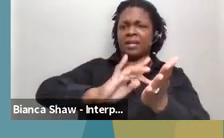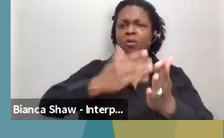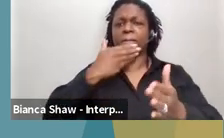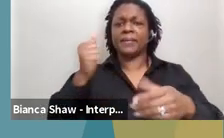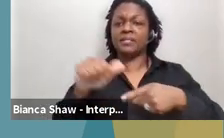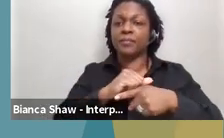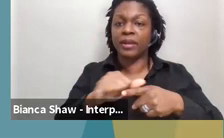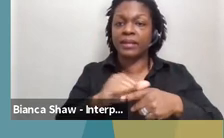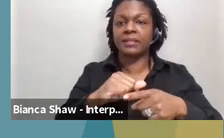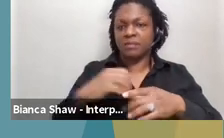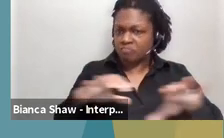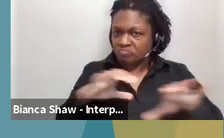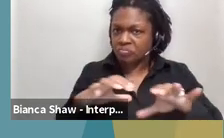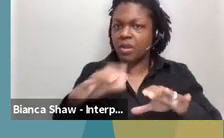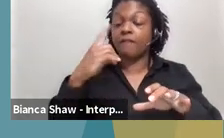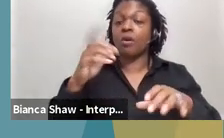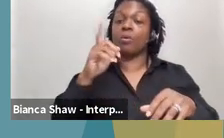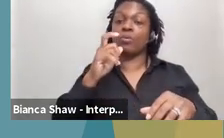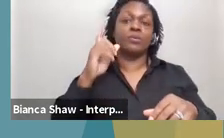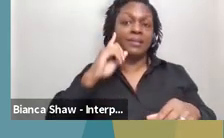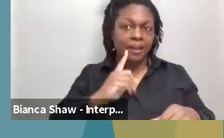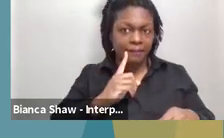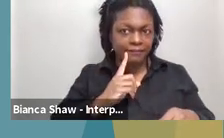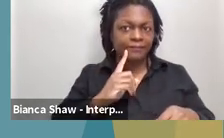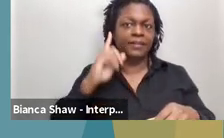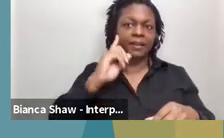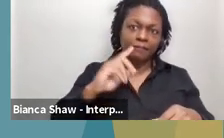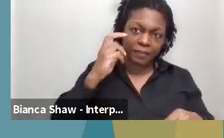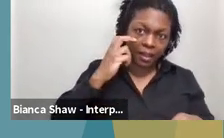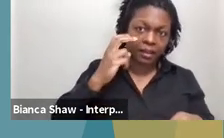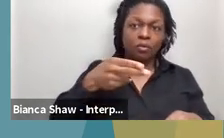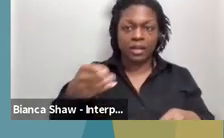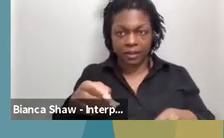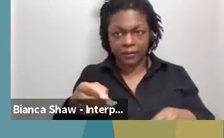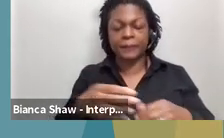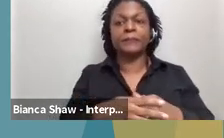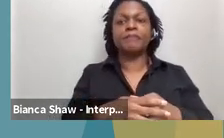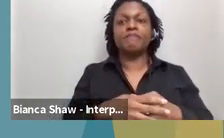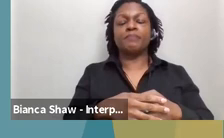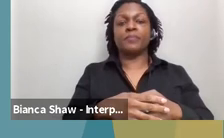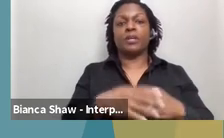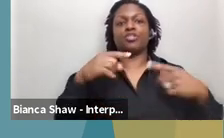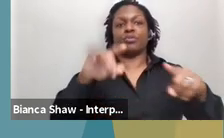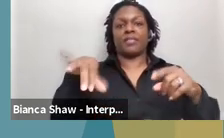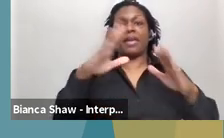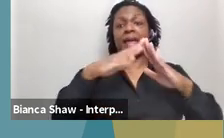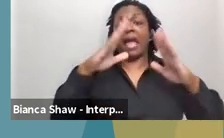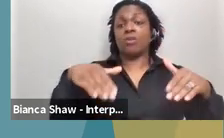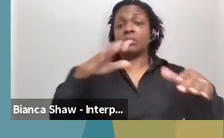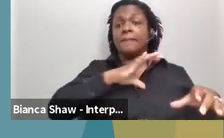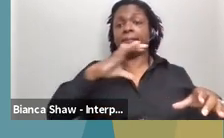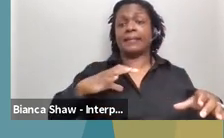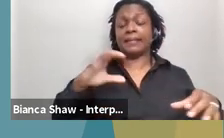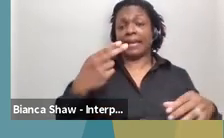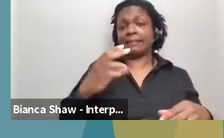uh, with those who are deaf, deafblind, or hard of hearing. So, during the, uh, house committee resolution, HCR